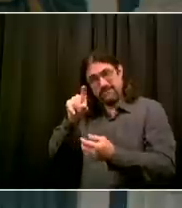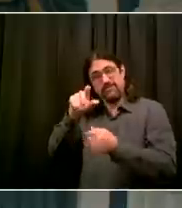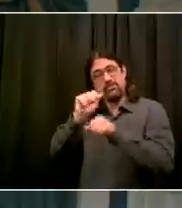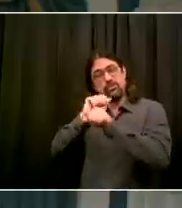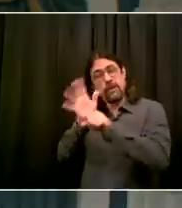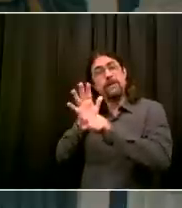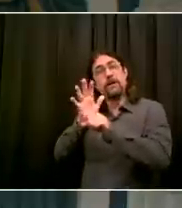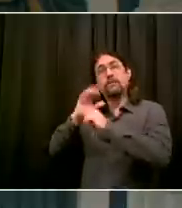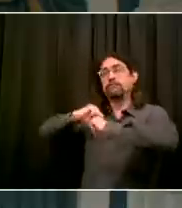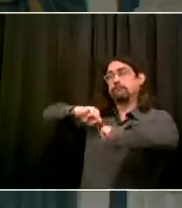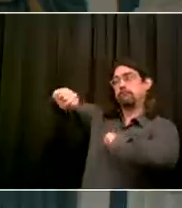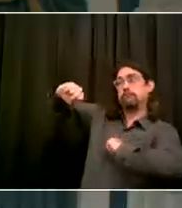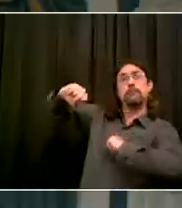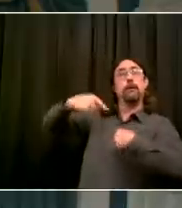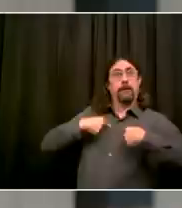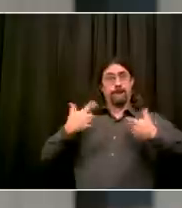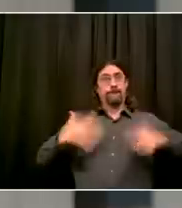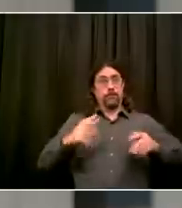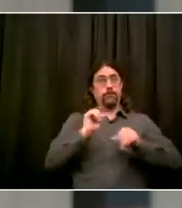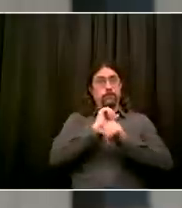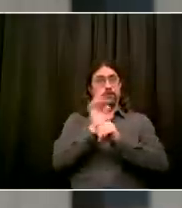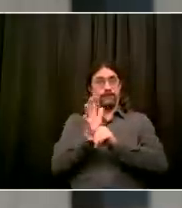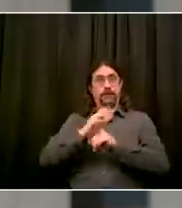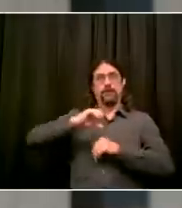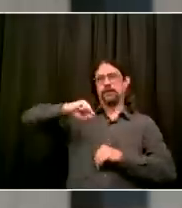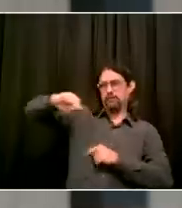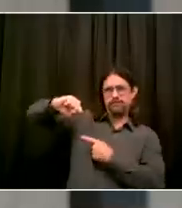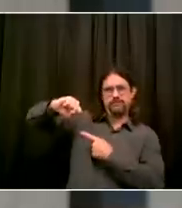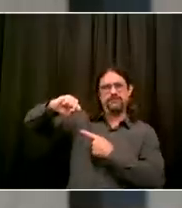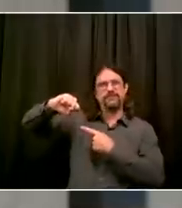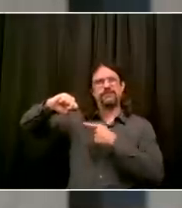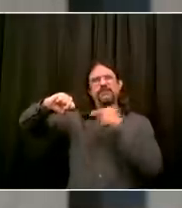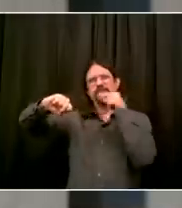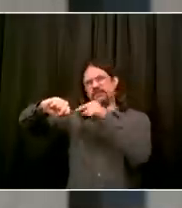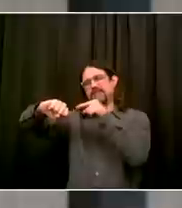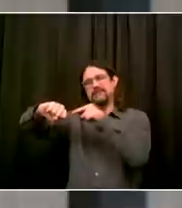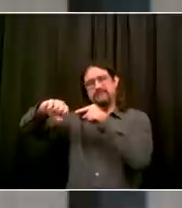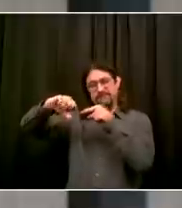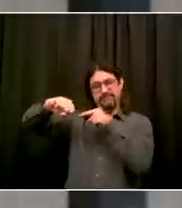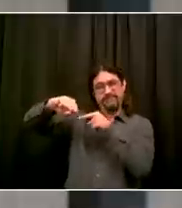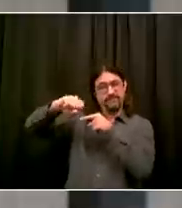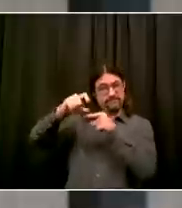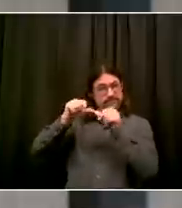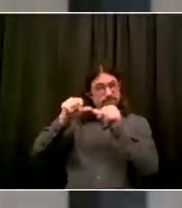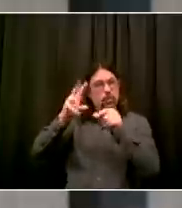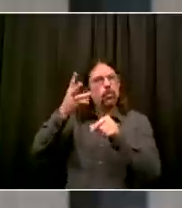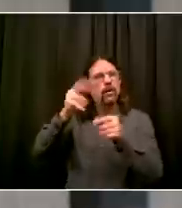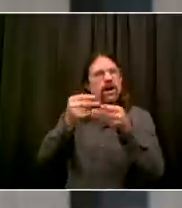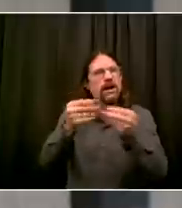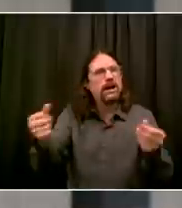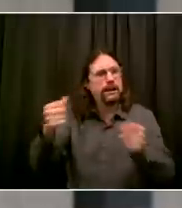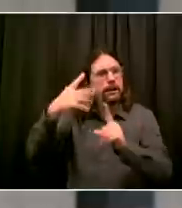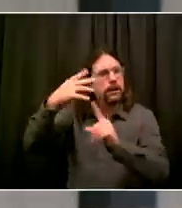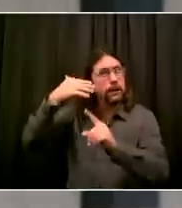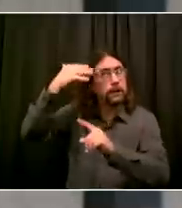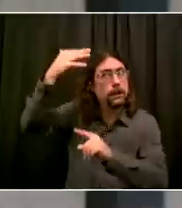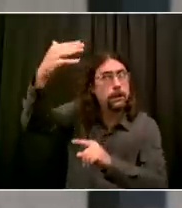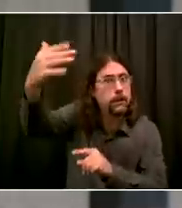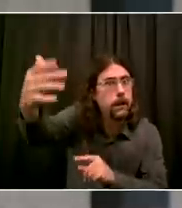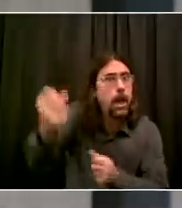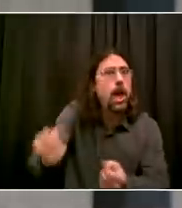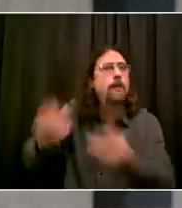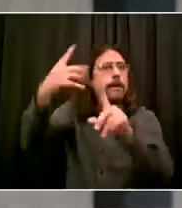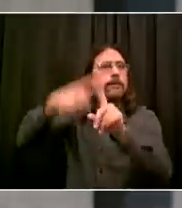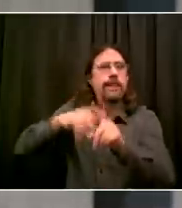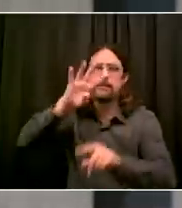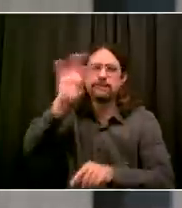for testing are people who've never been tested or haven't been tested in a long time. People who had documented COVID infections